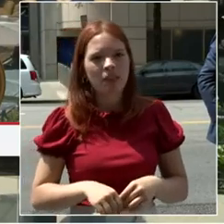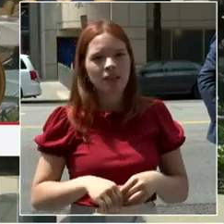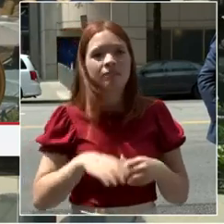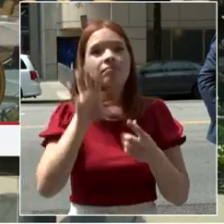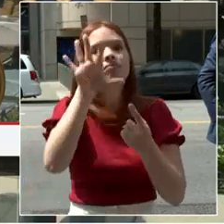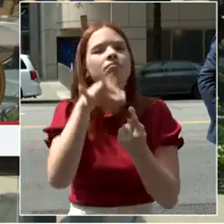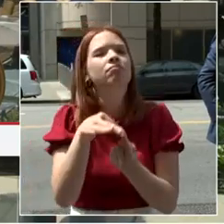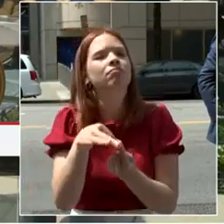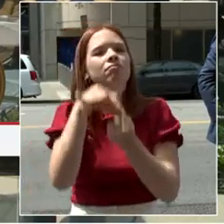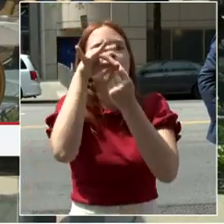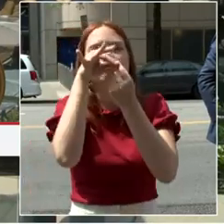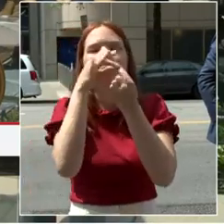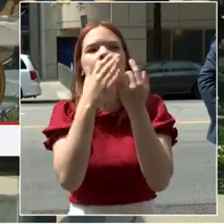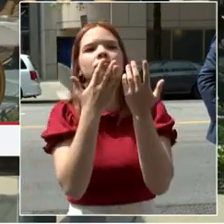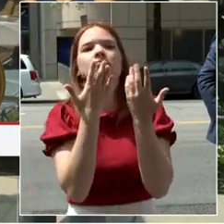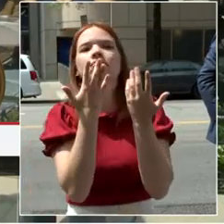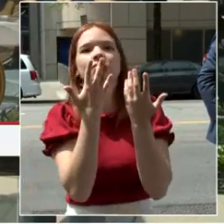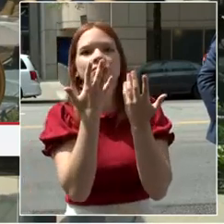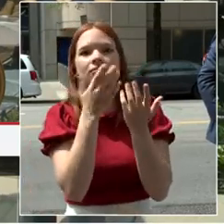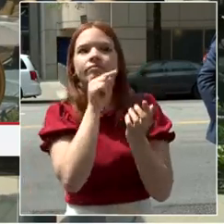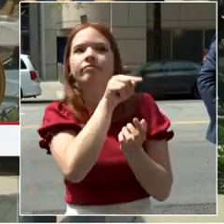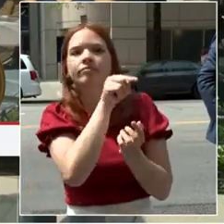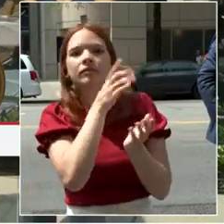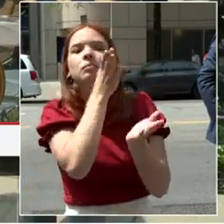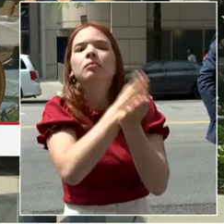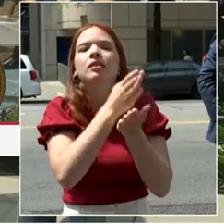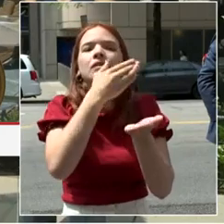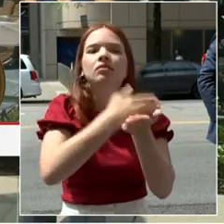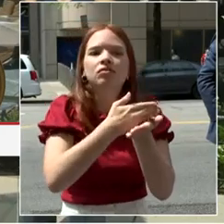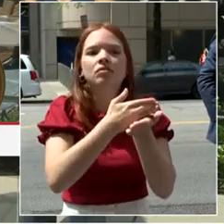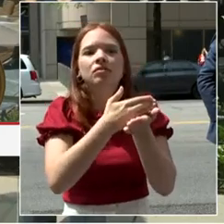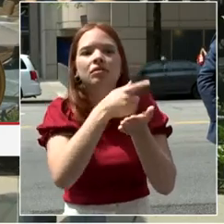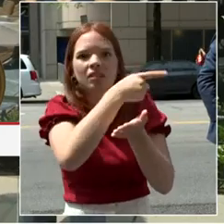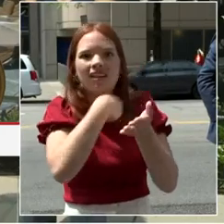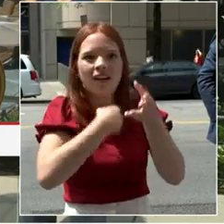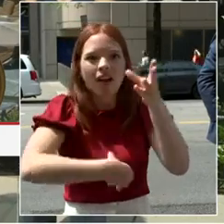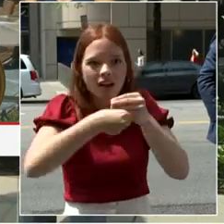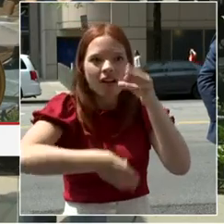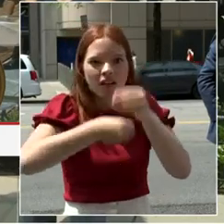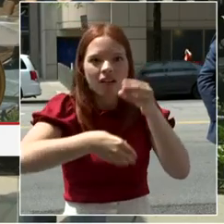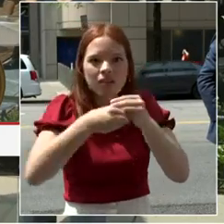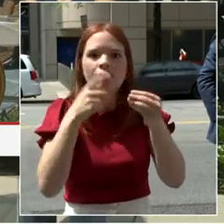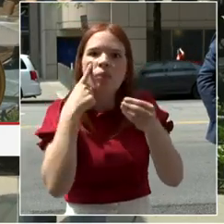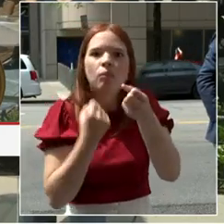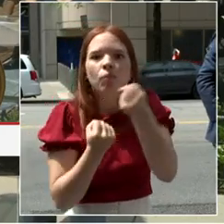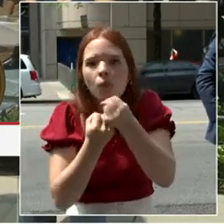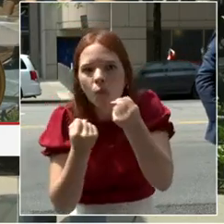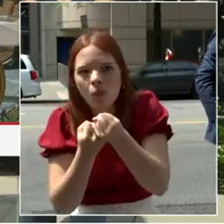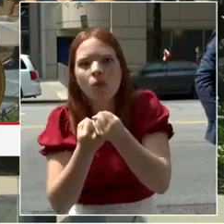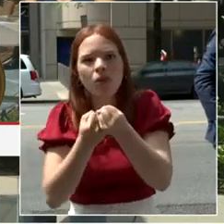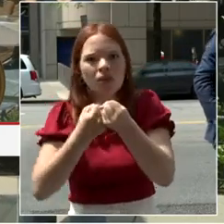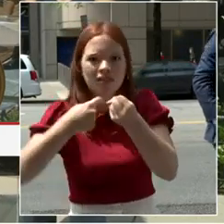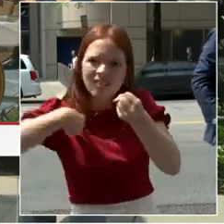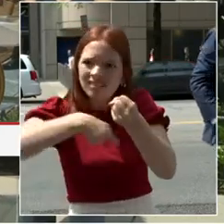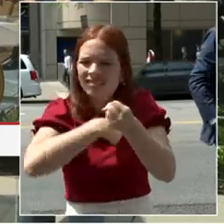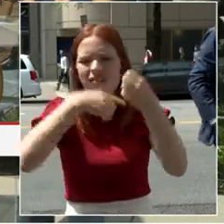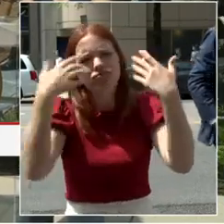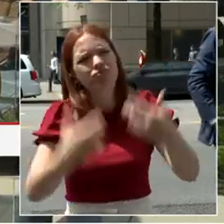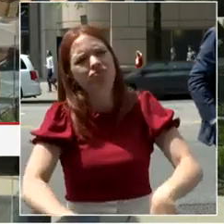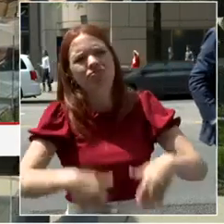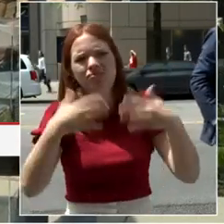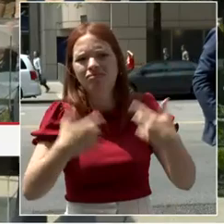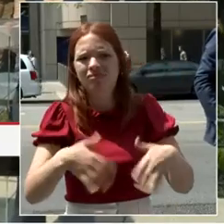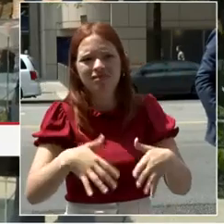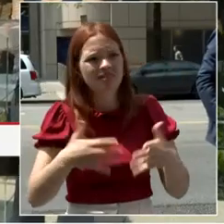specifically the housing in downtown and many of the other efforts. It's going to make a long go a long way in terms of helping to spur that recovery that we